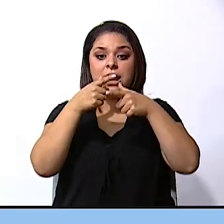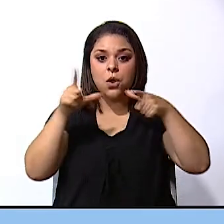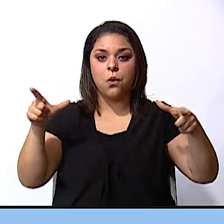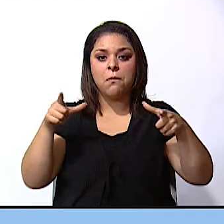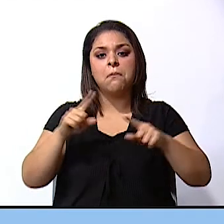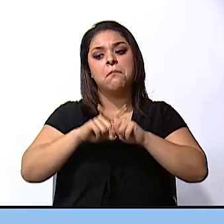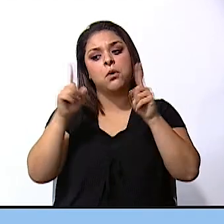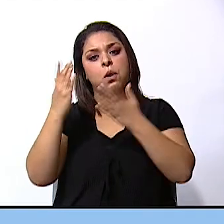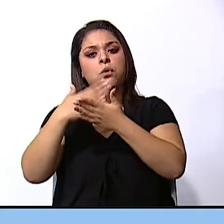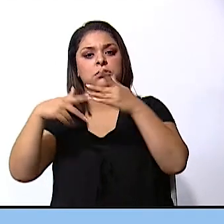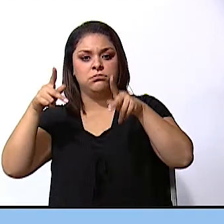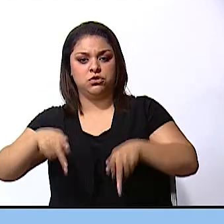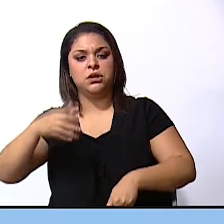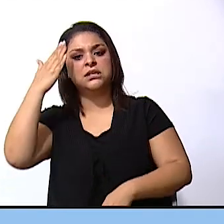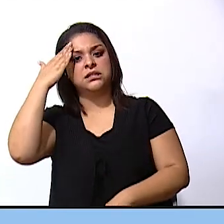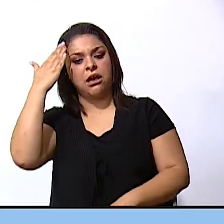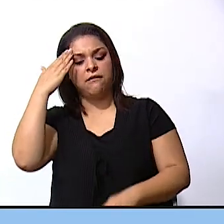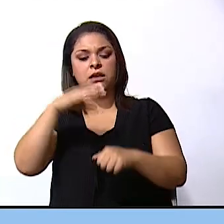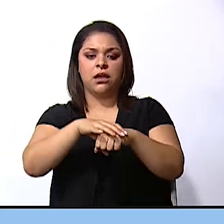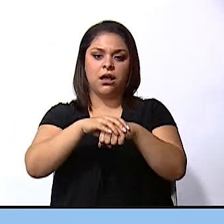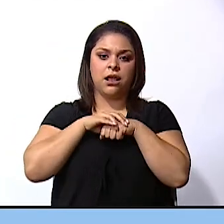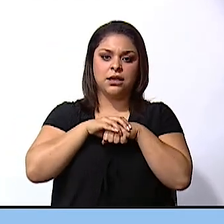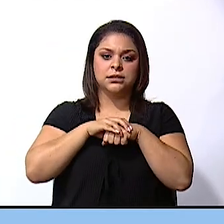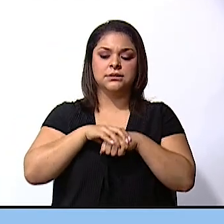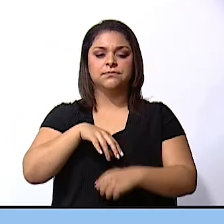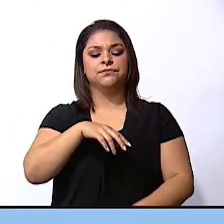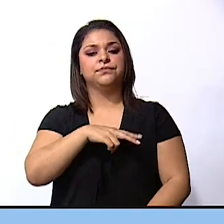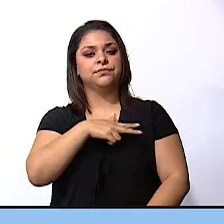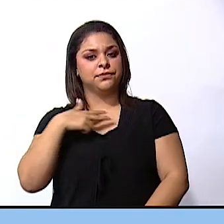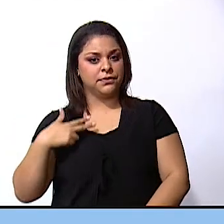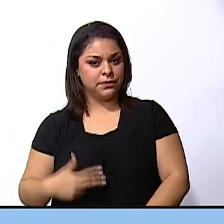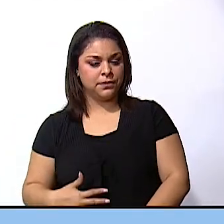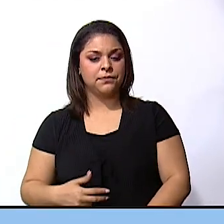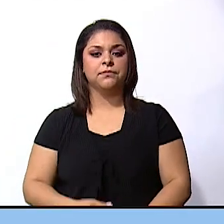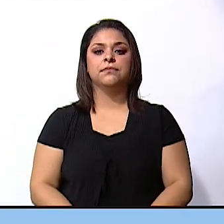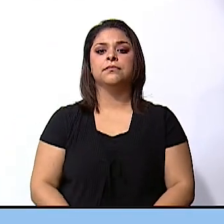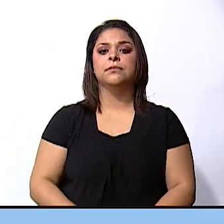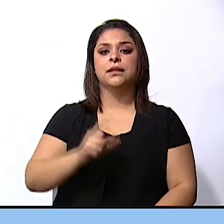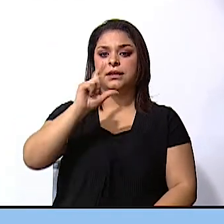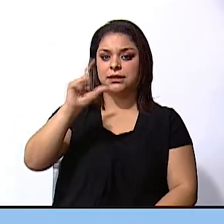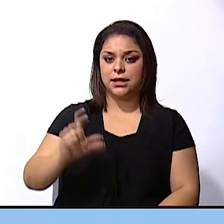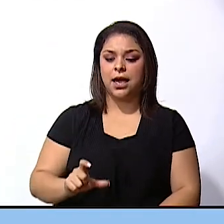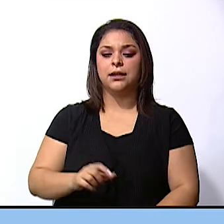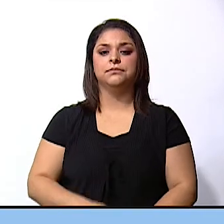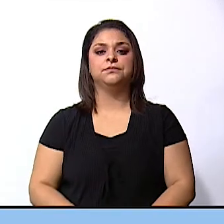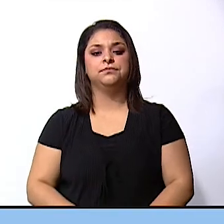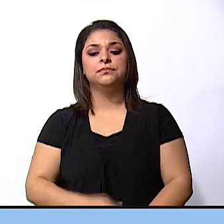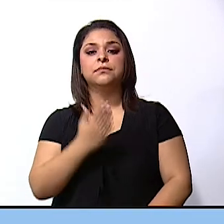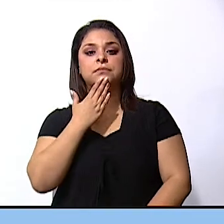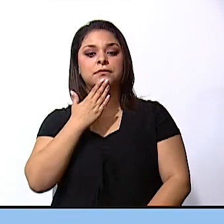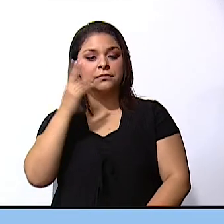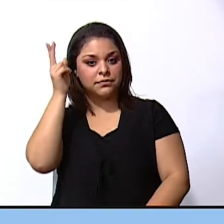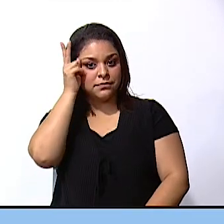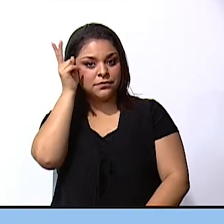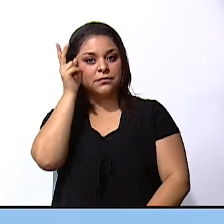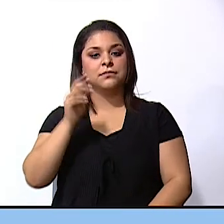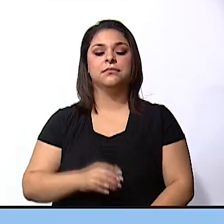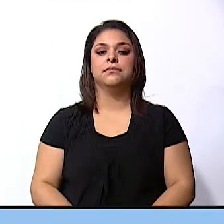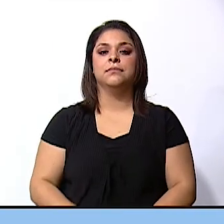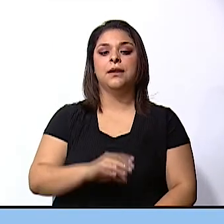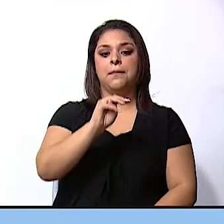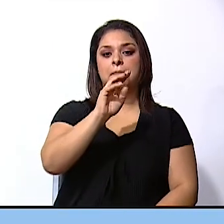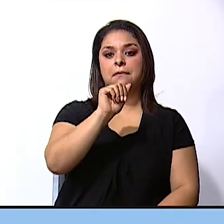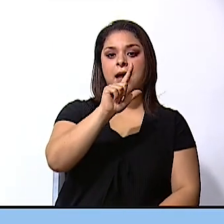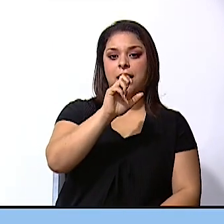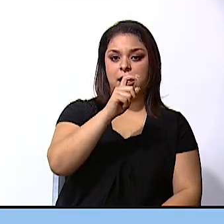English, Chinese, Italian, Bribri, Kavecar, Maleku,